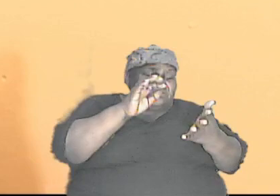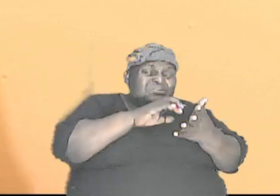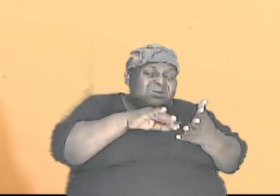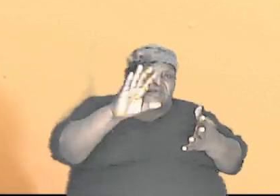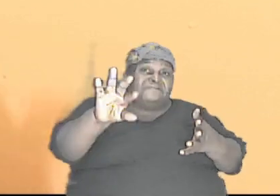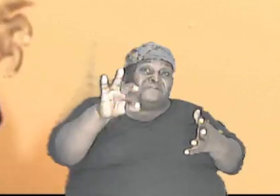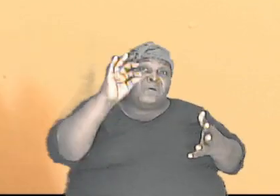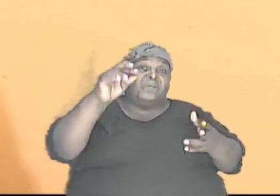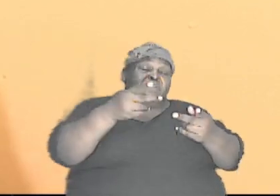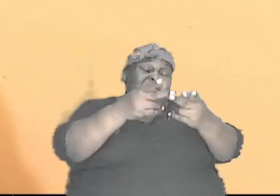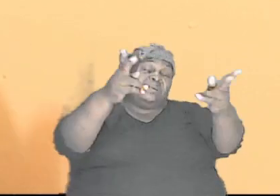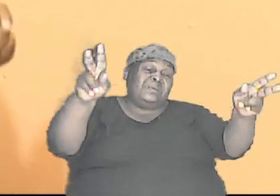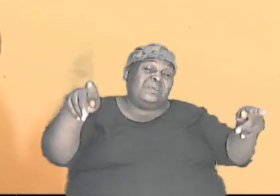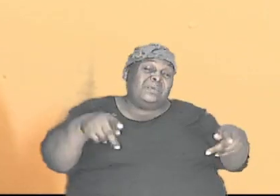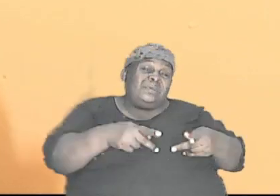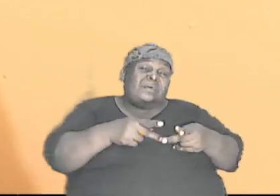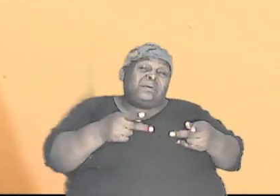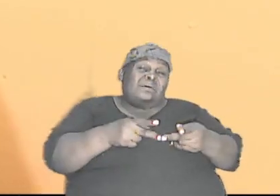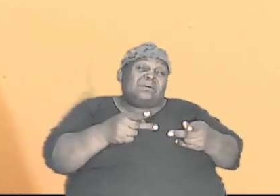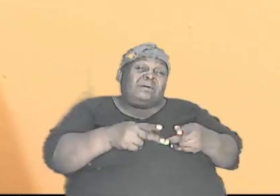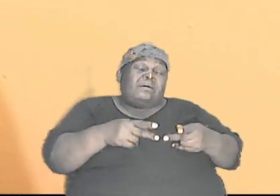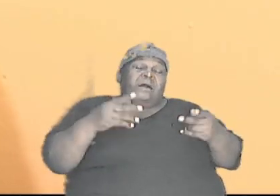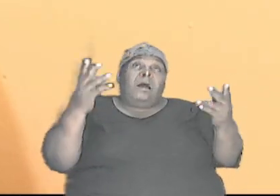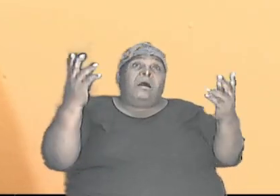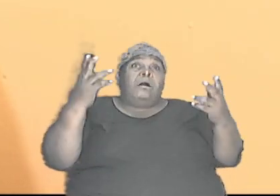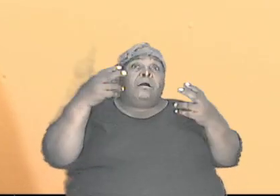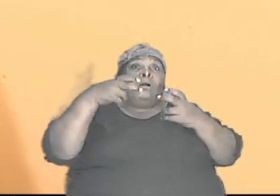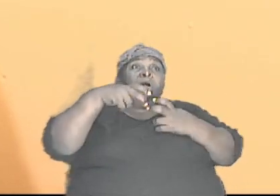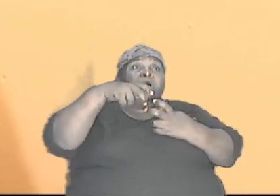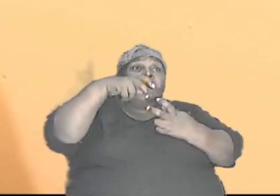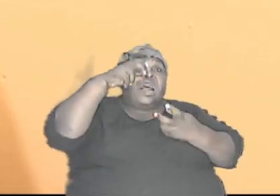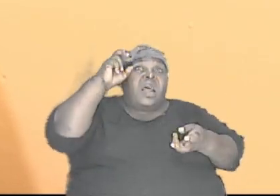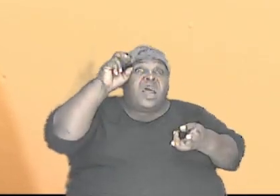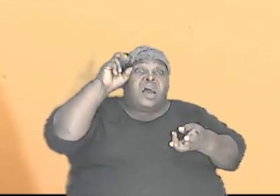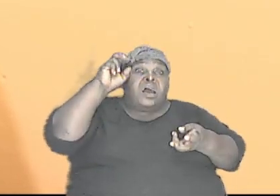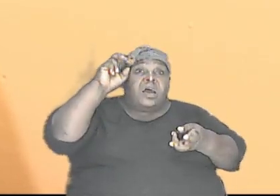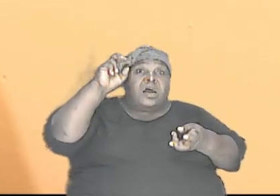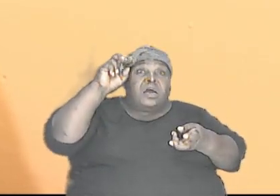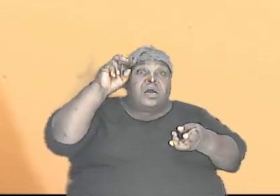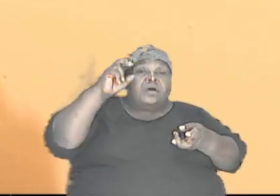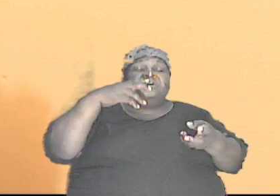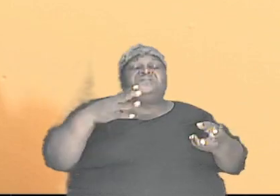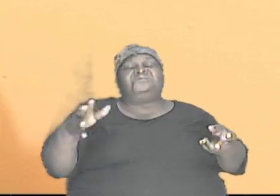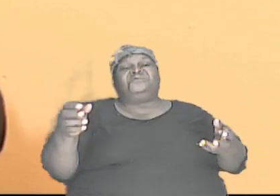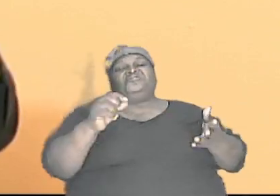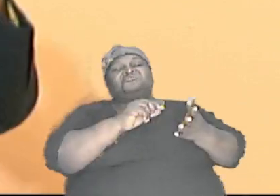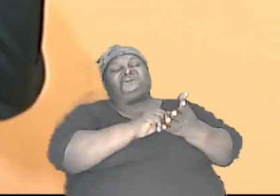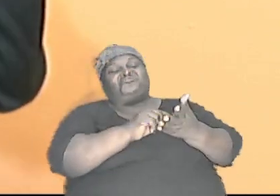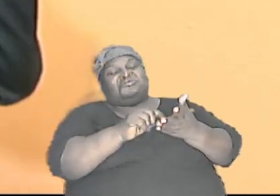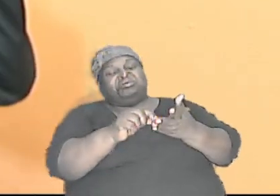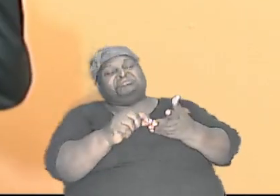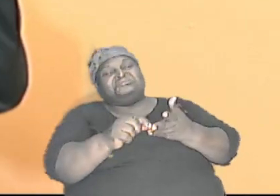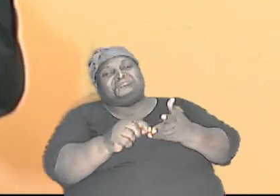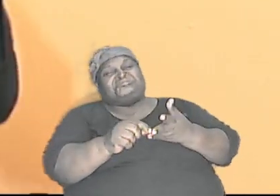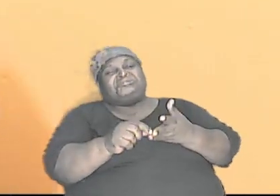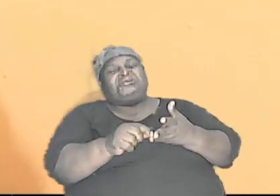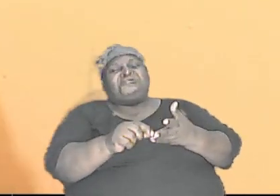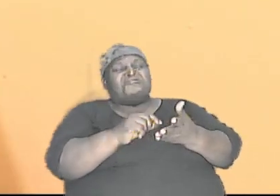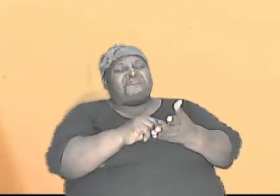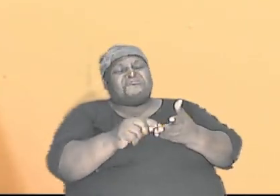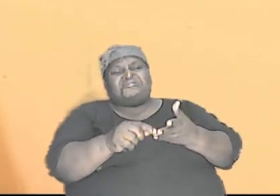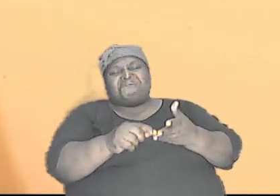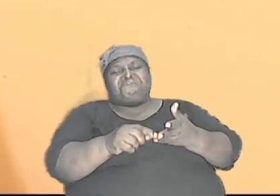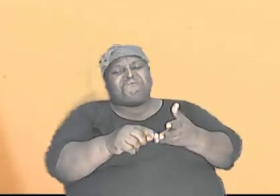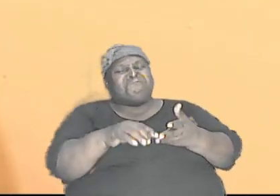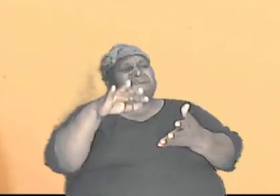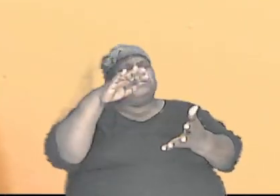opened in awe and bewilderment at the fact that the things that are written or were written from thousands of years